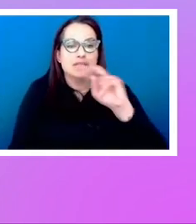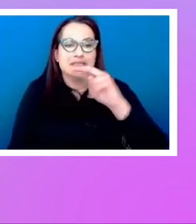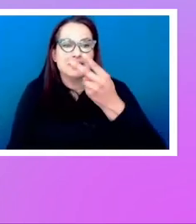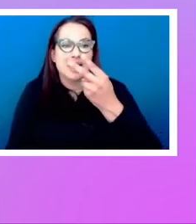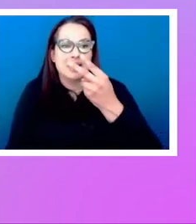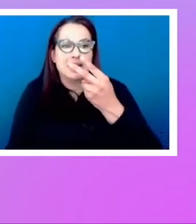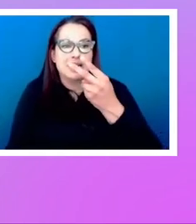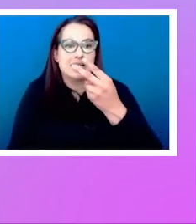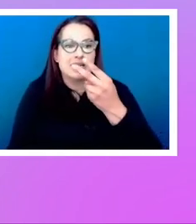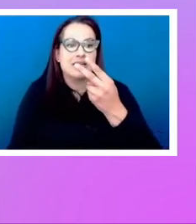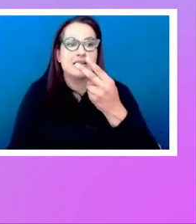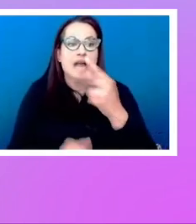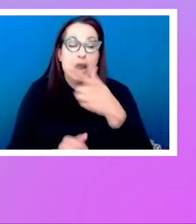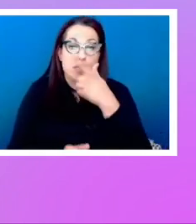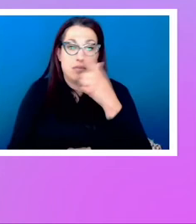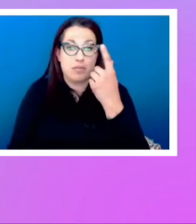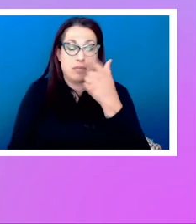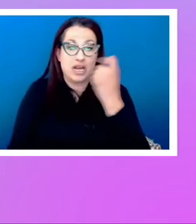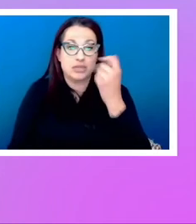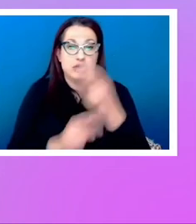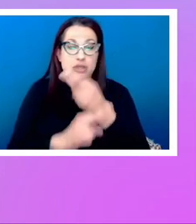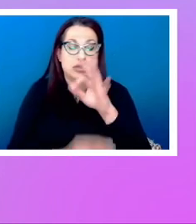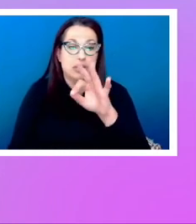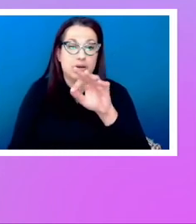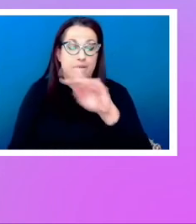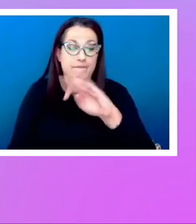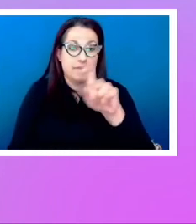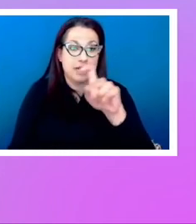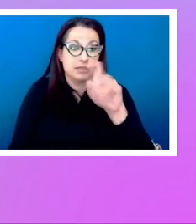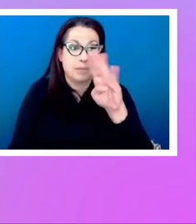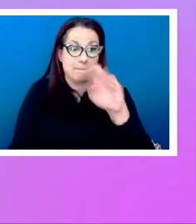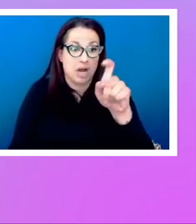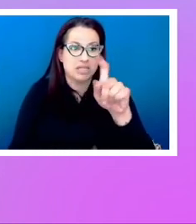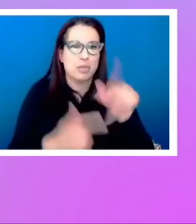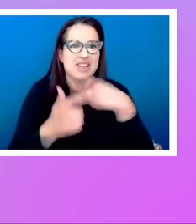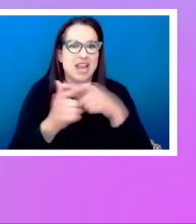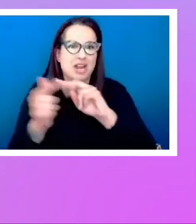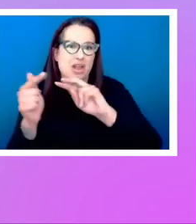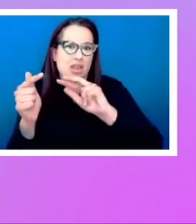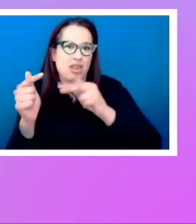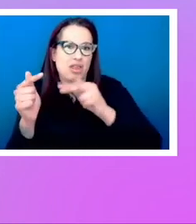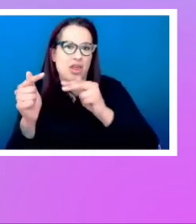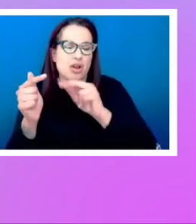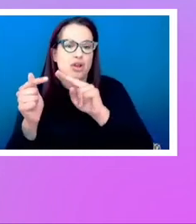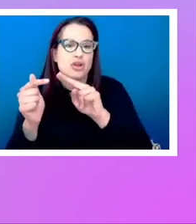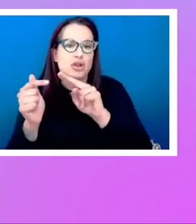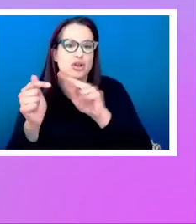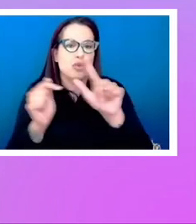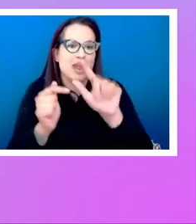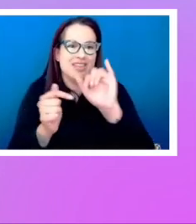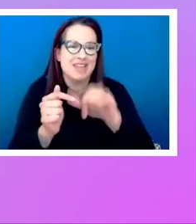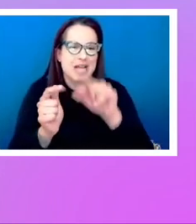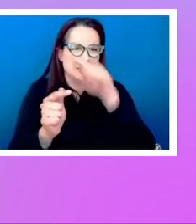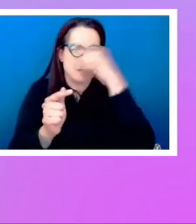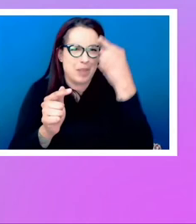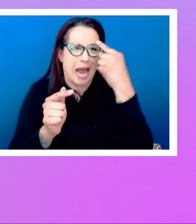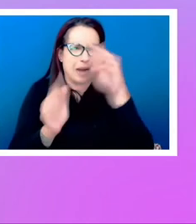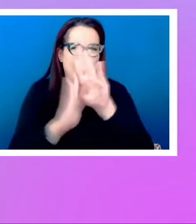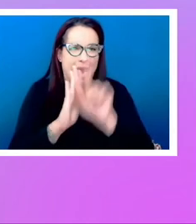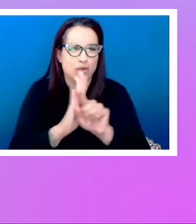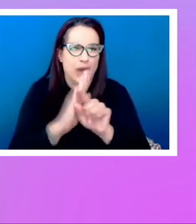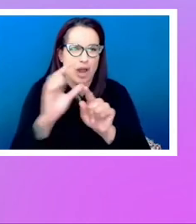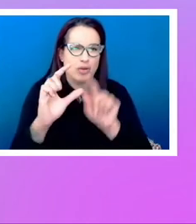to each other because we're using Flexbox. And then we've got the UL. That's got the black background on, so we can see that. And